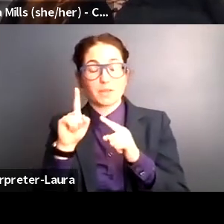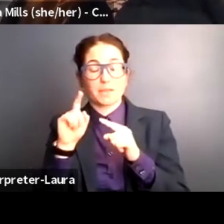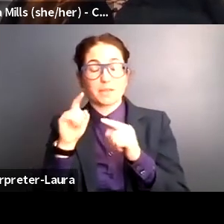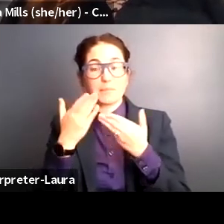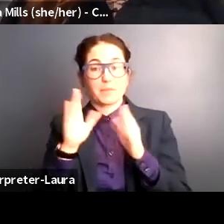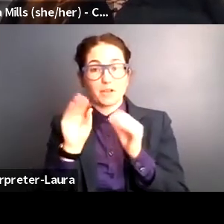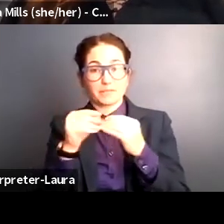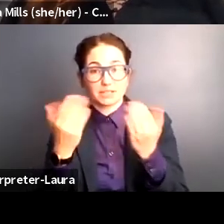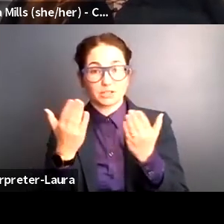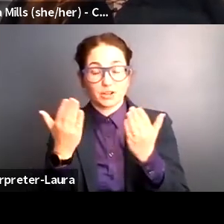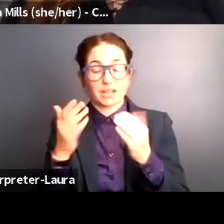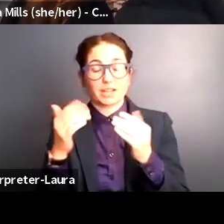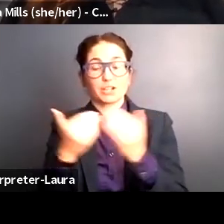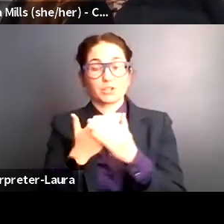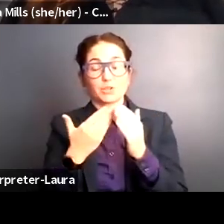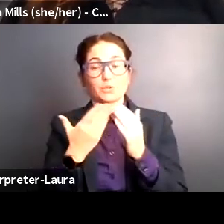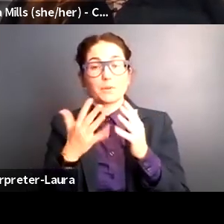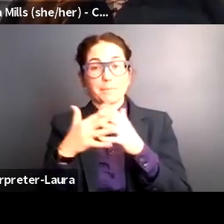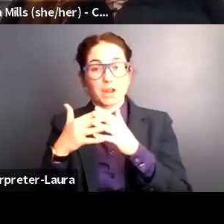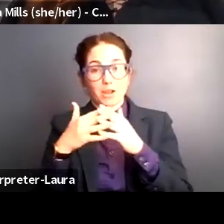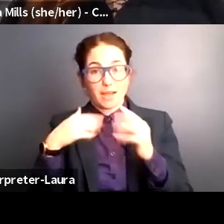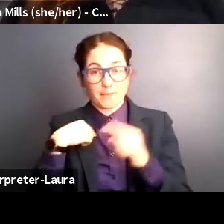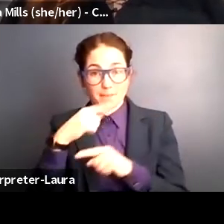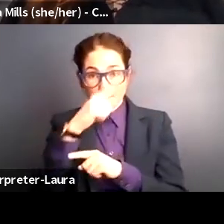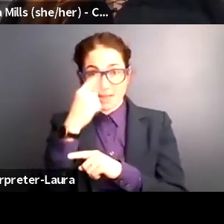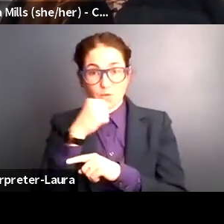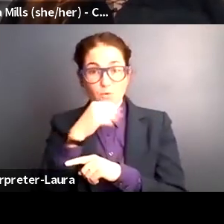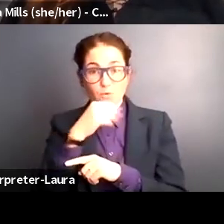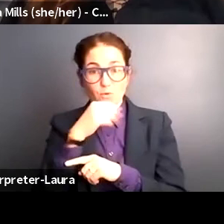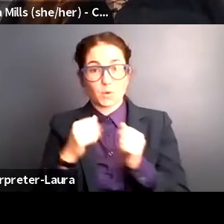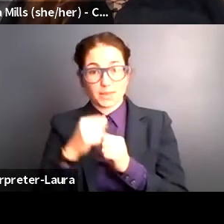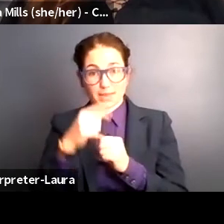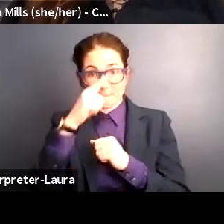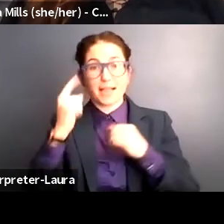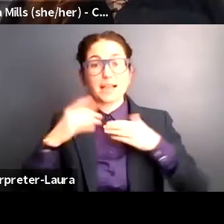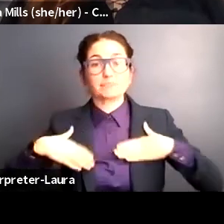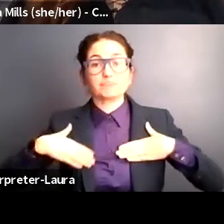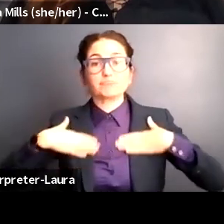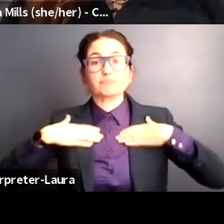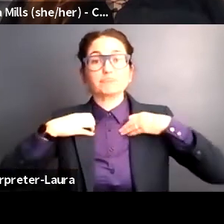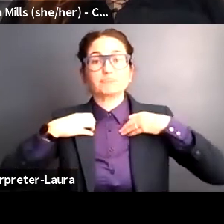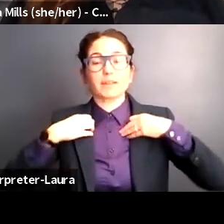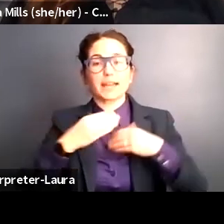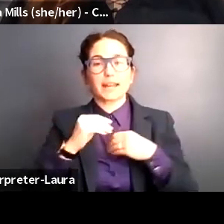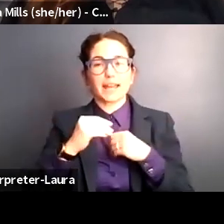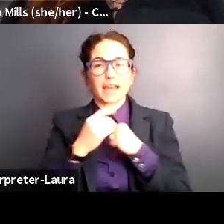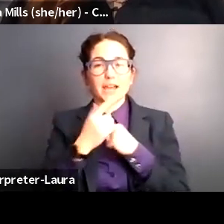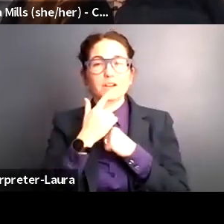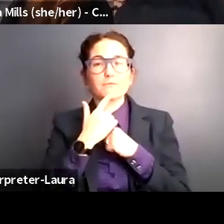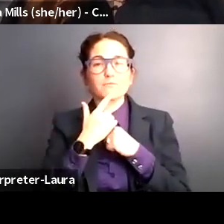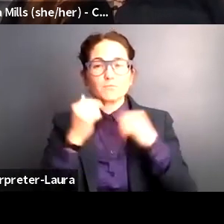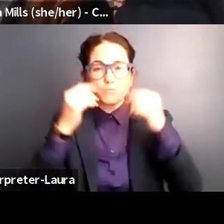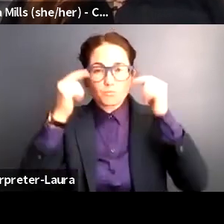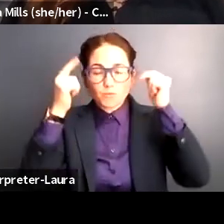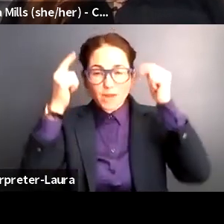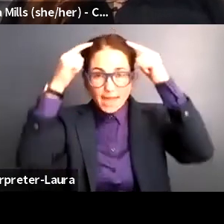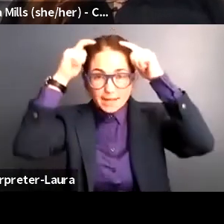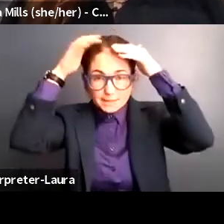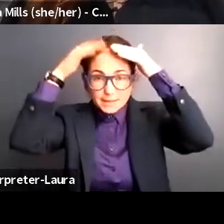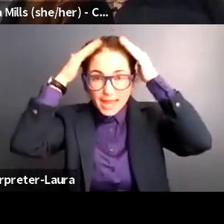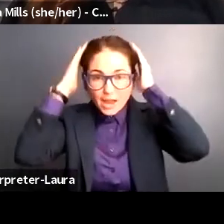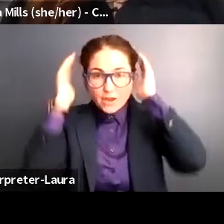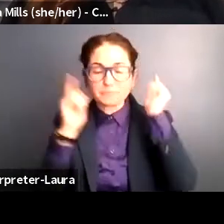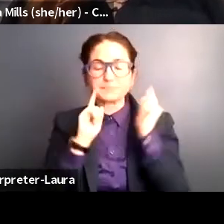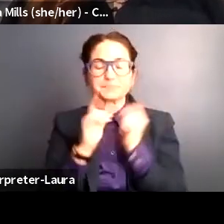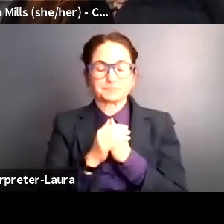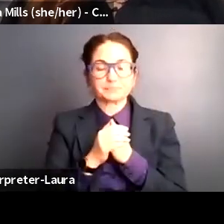I am a Black woman wearing a Black turtleneck and I have short red hair. In August of 2020, AAPD